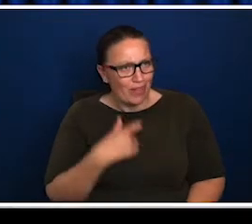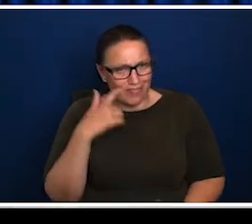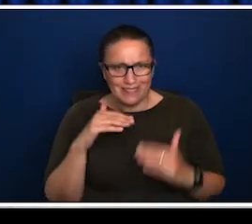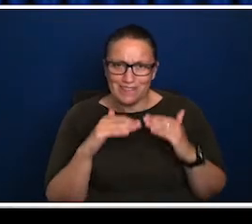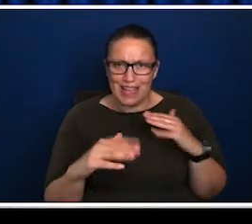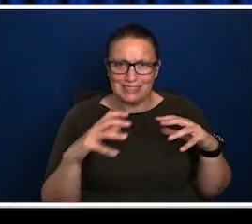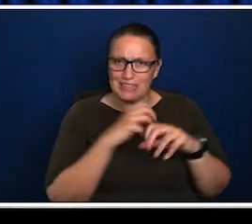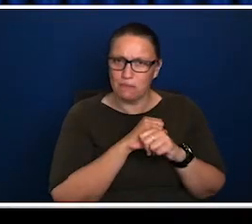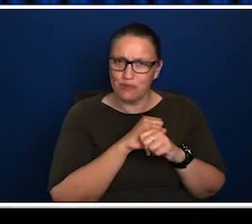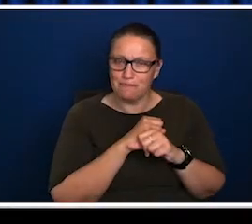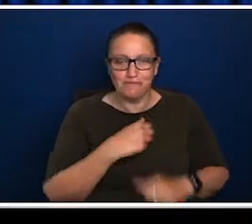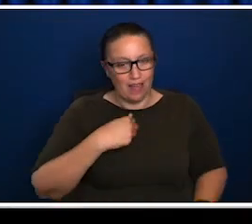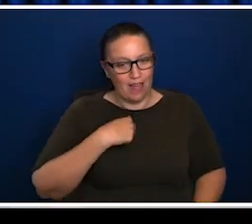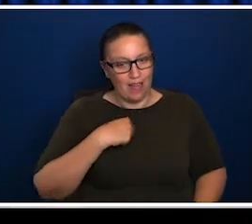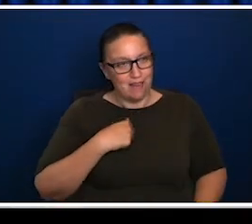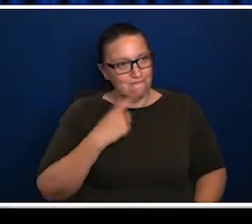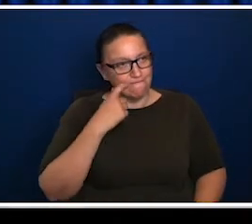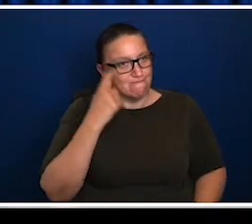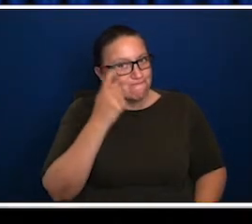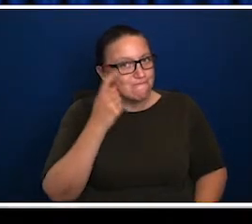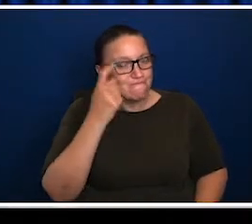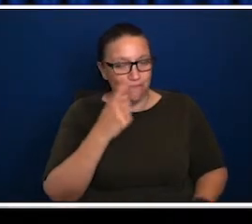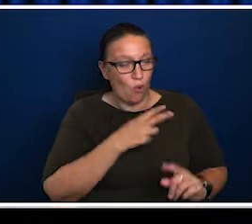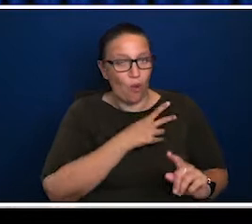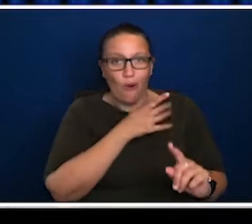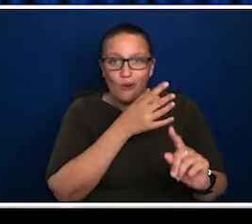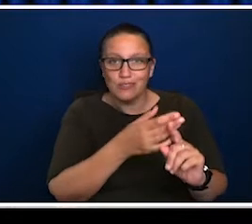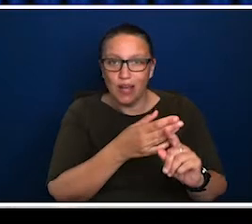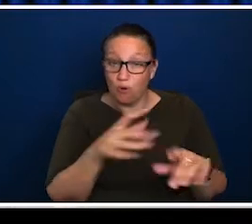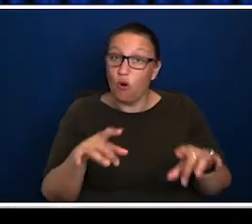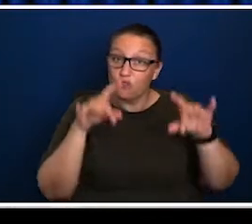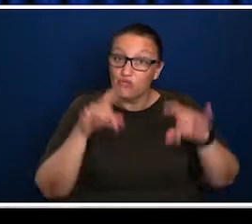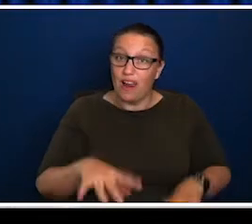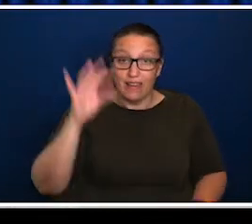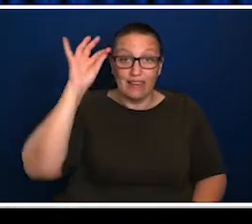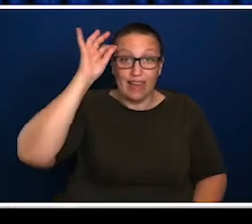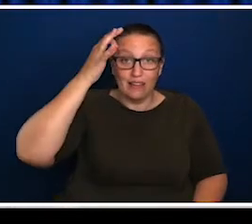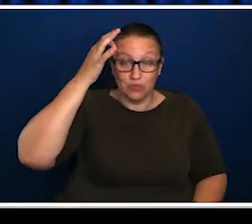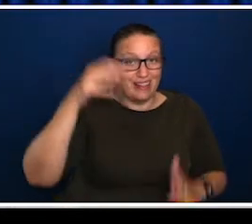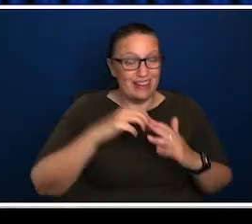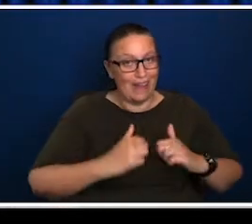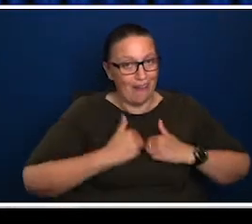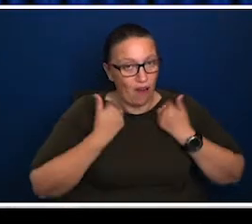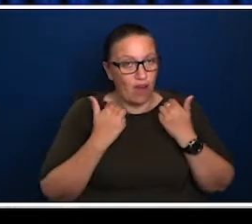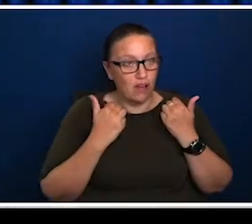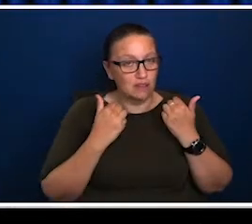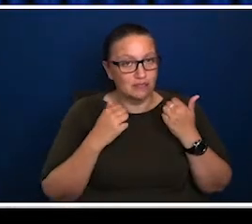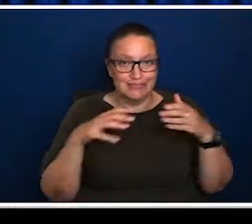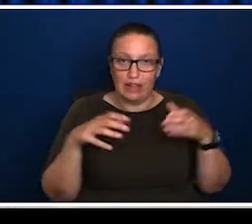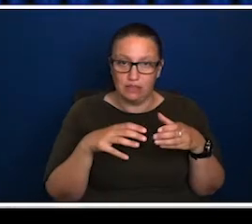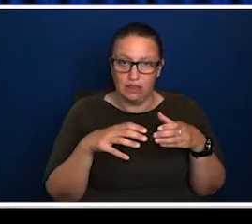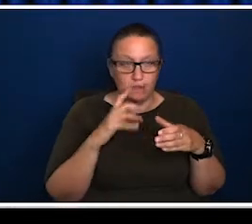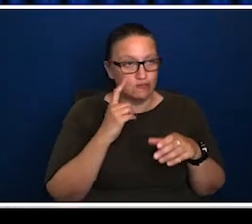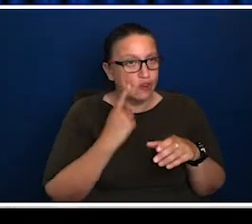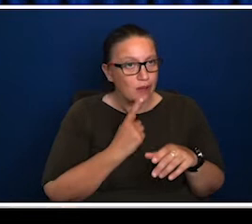One of the things that I have been musing on personally is that for a long time, you know, at the Australia Council and certainly within the sector, we've been trying to